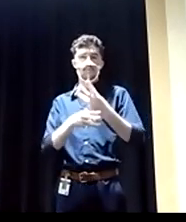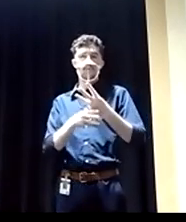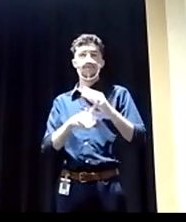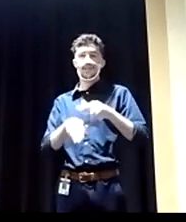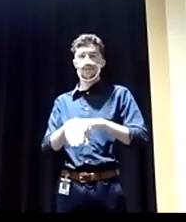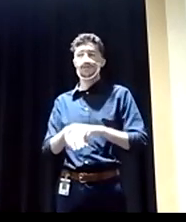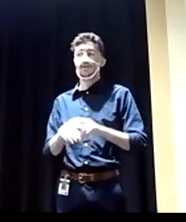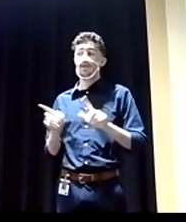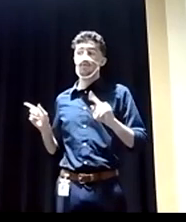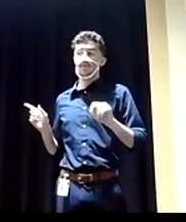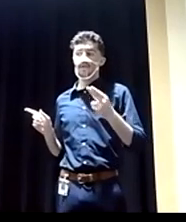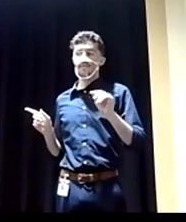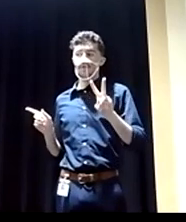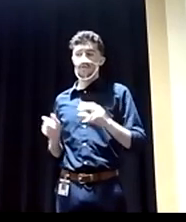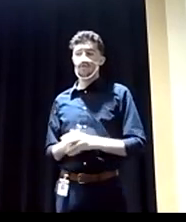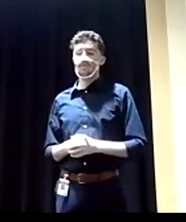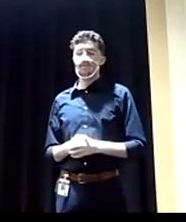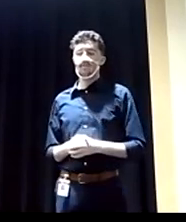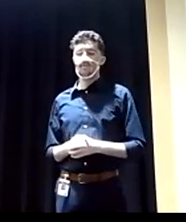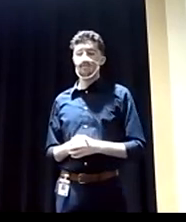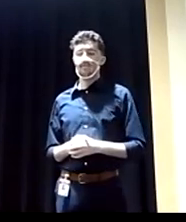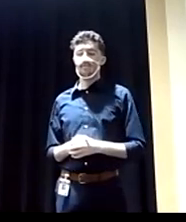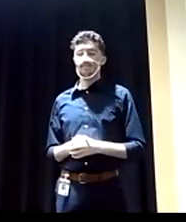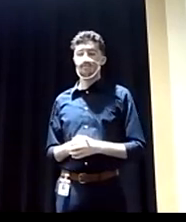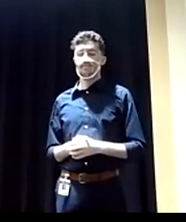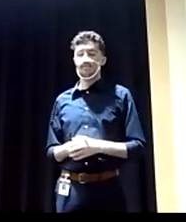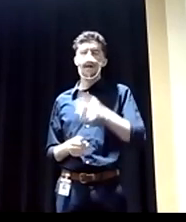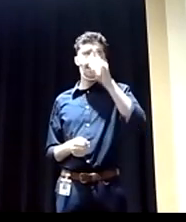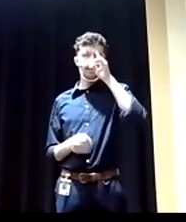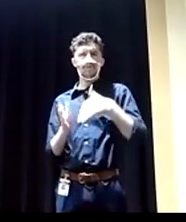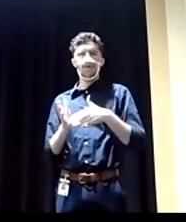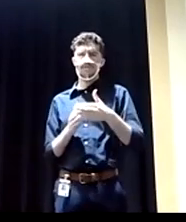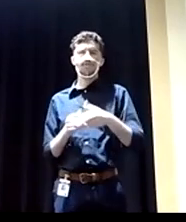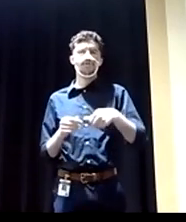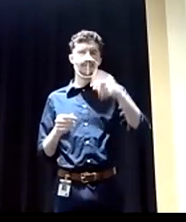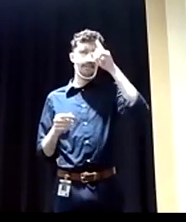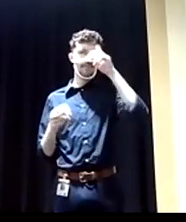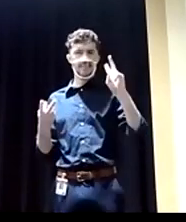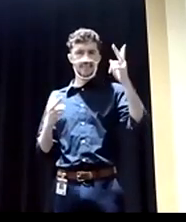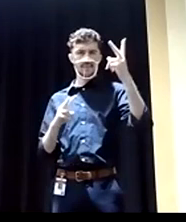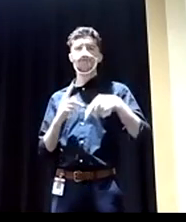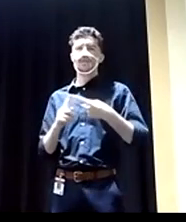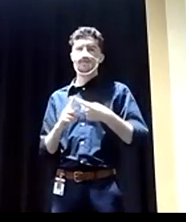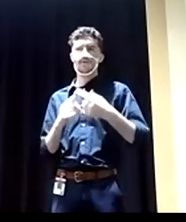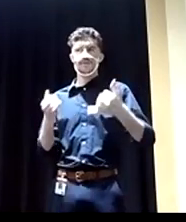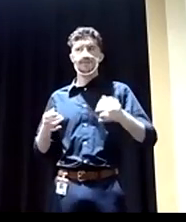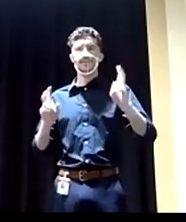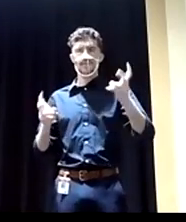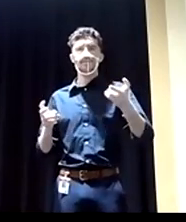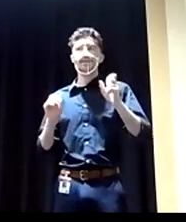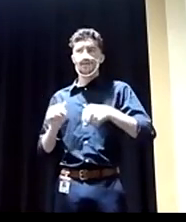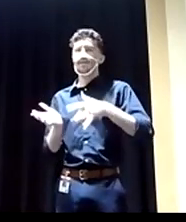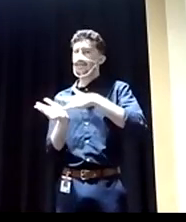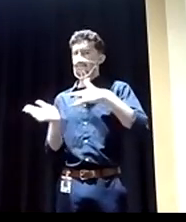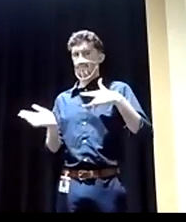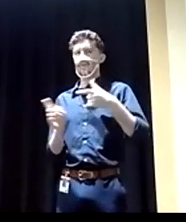Lieutenant Governor? Yeah. I mean, I think there's often misconceptions and the misconceptions are exploited by